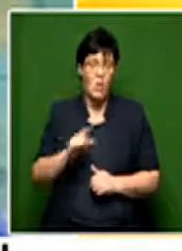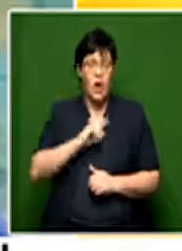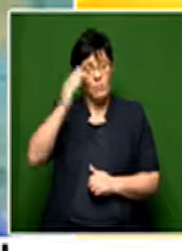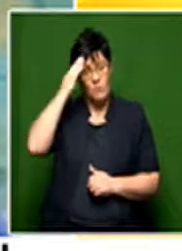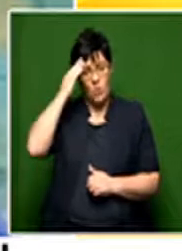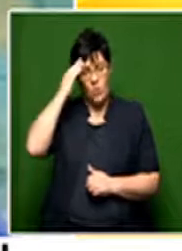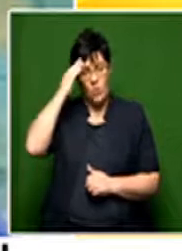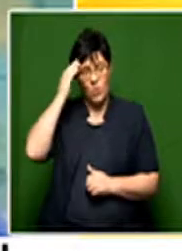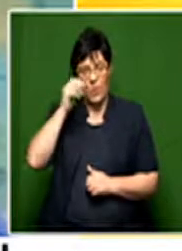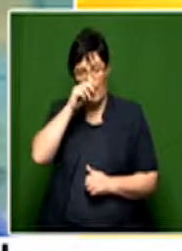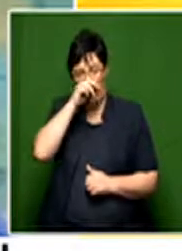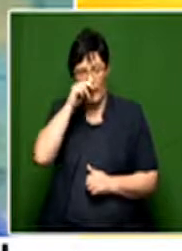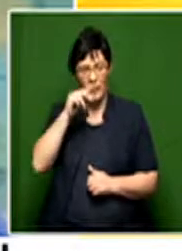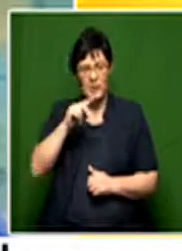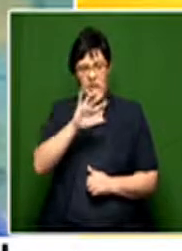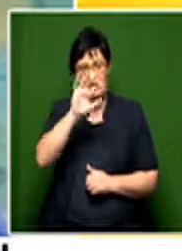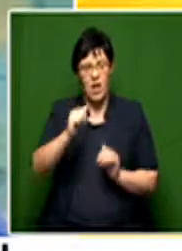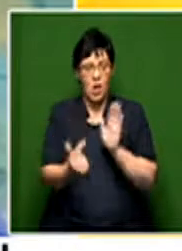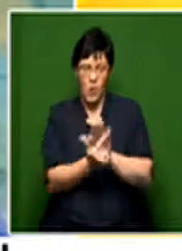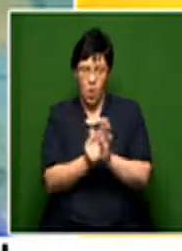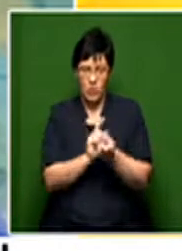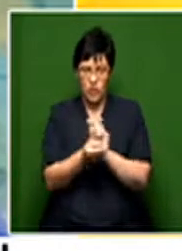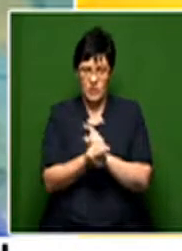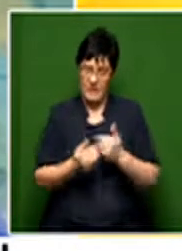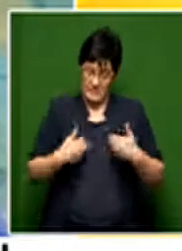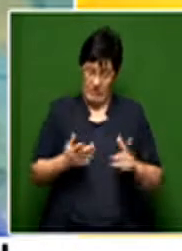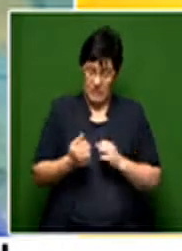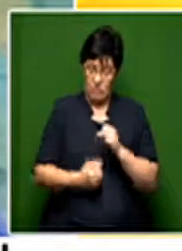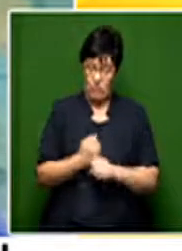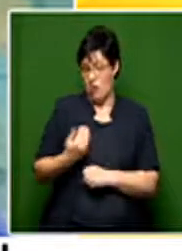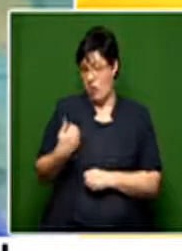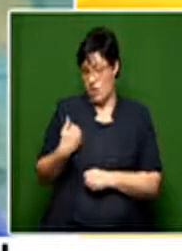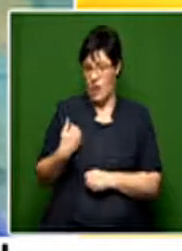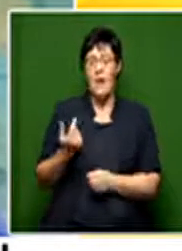I know that there was a change in legislation. And that happened at the beginning of this year.